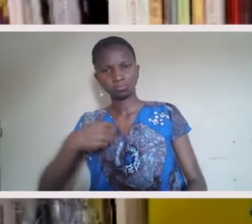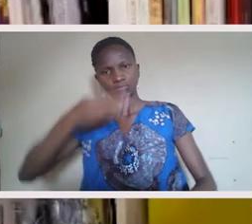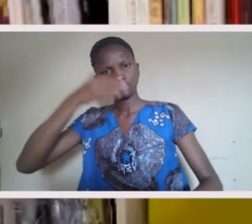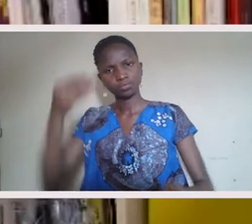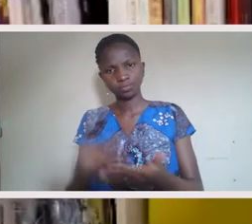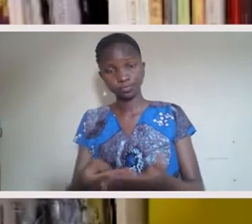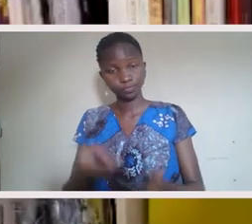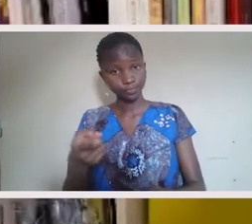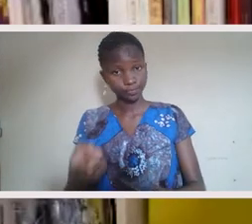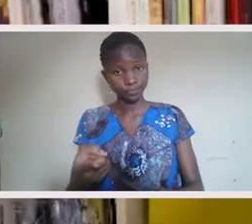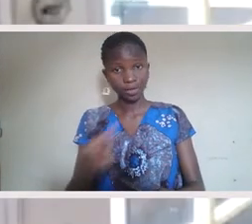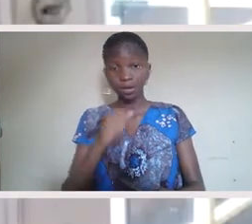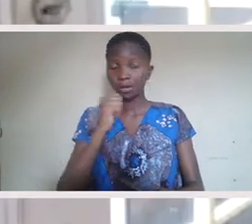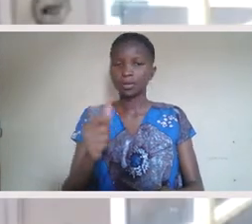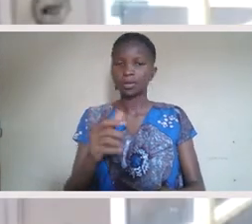mask of something.